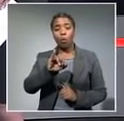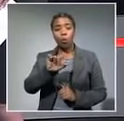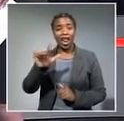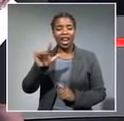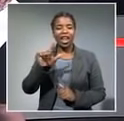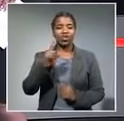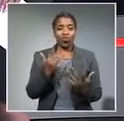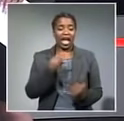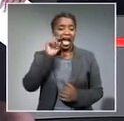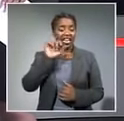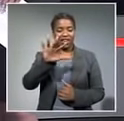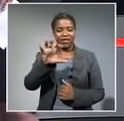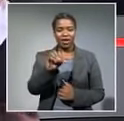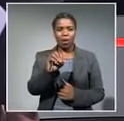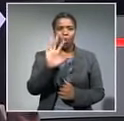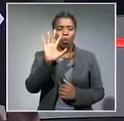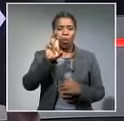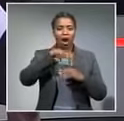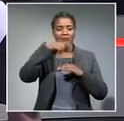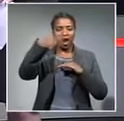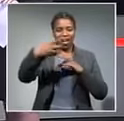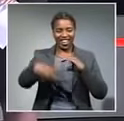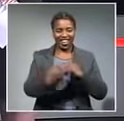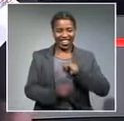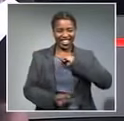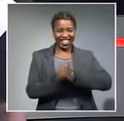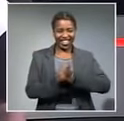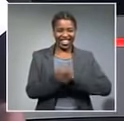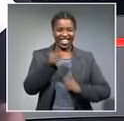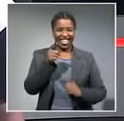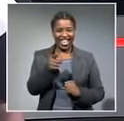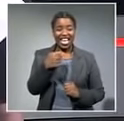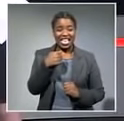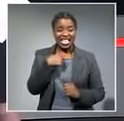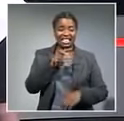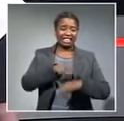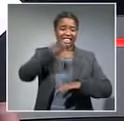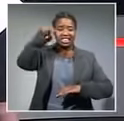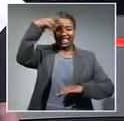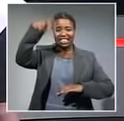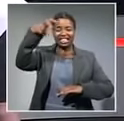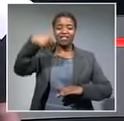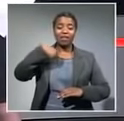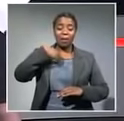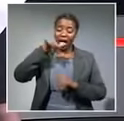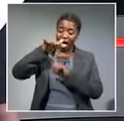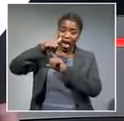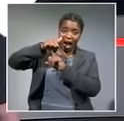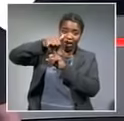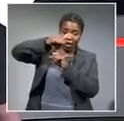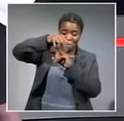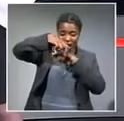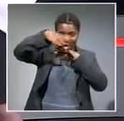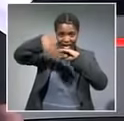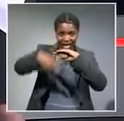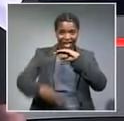celebration got turned upside down, quite literally. The Fresh Prince Bungie jumped from a helicopter over the